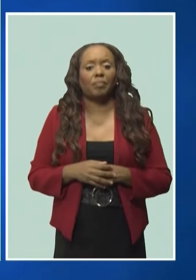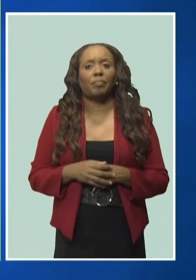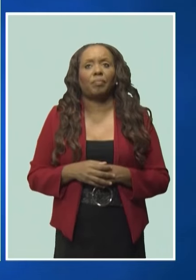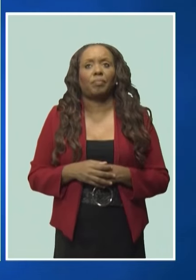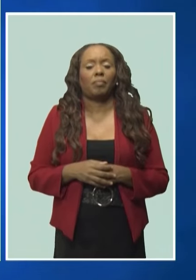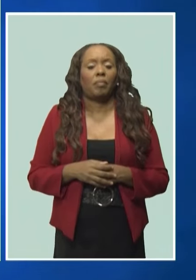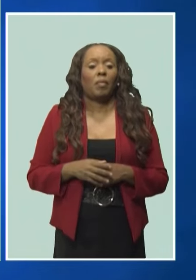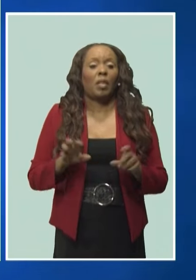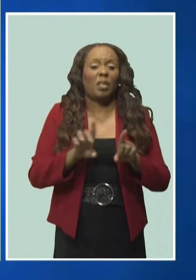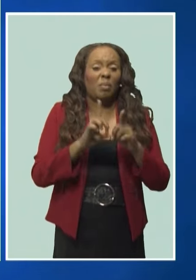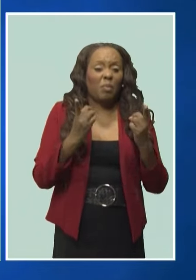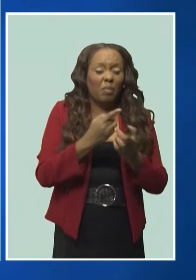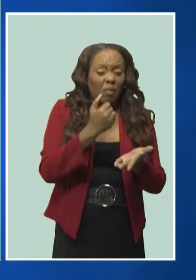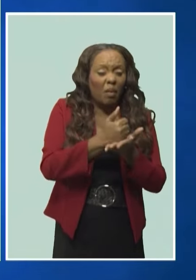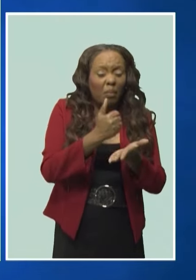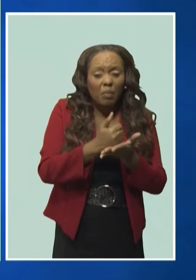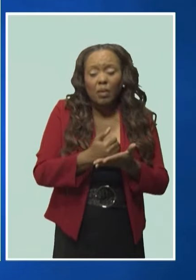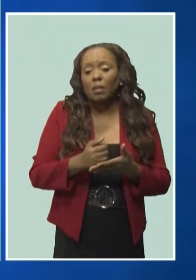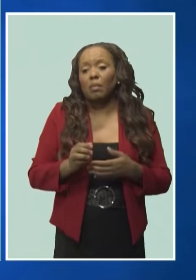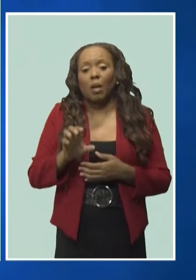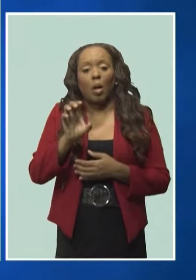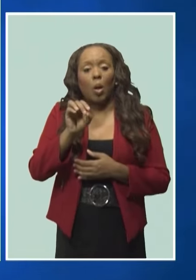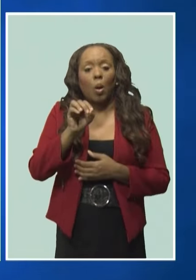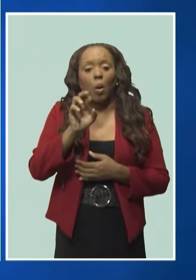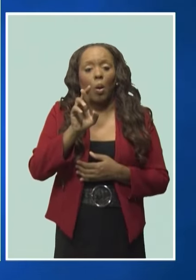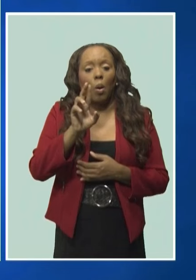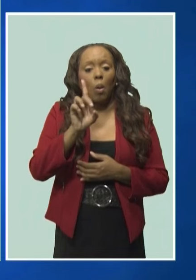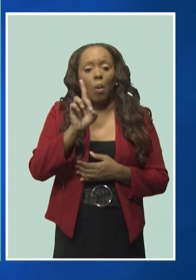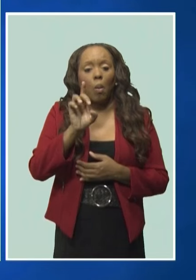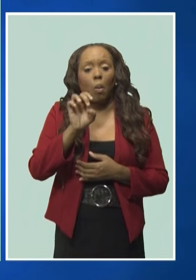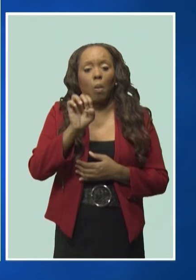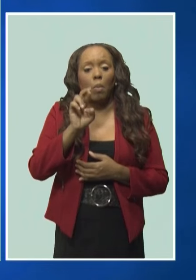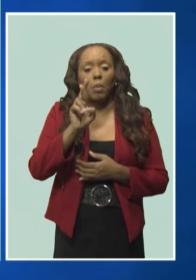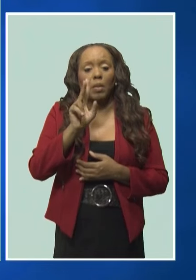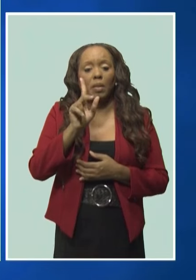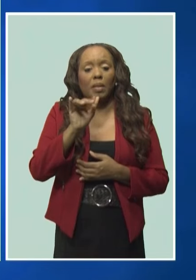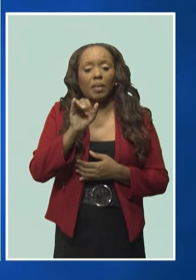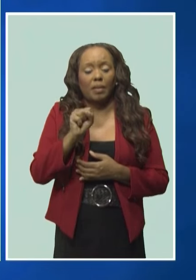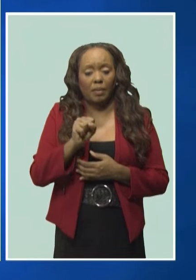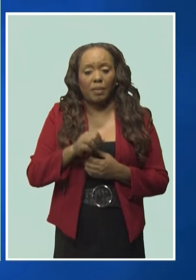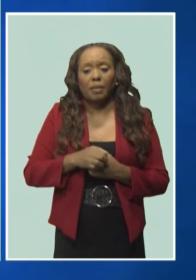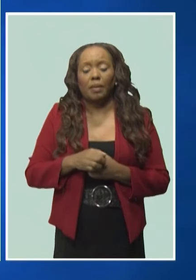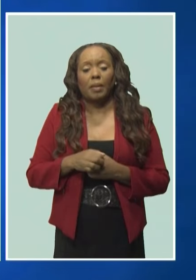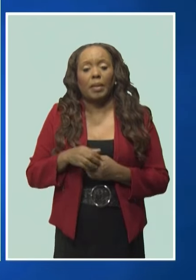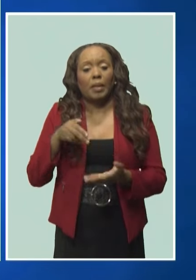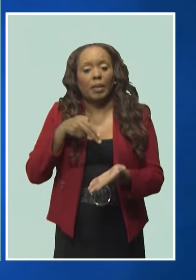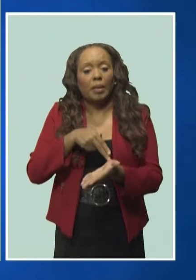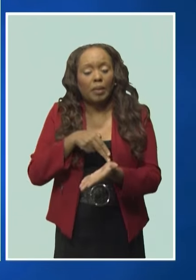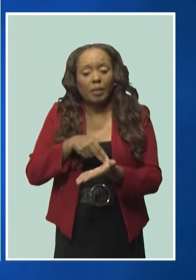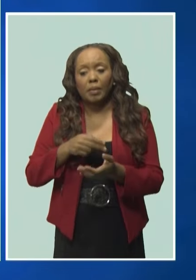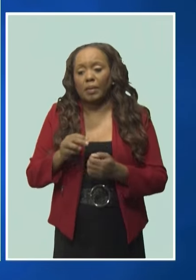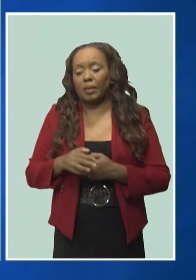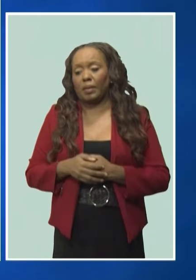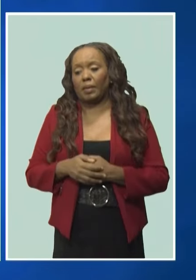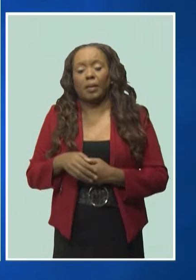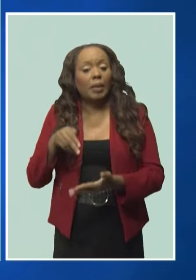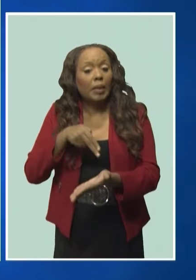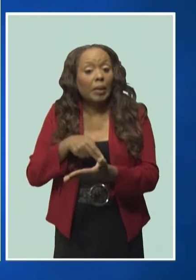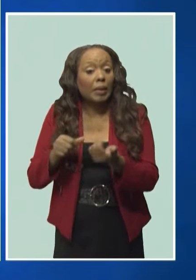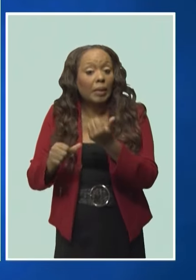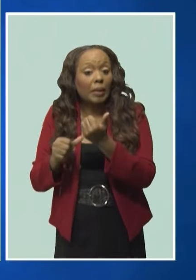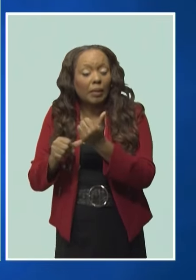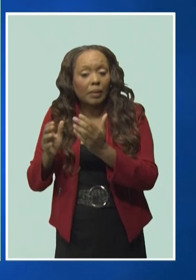departmental aides, orderlies, more nurses, more nursing assistants, where we can get a greater coverage